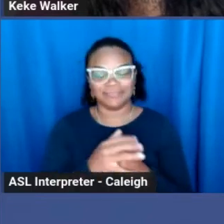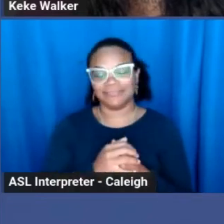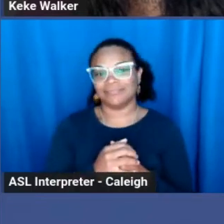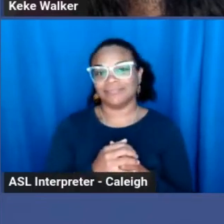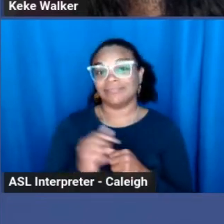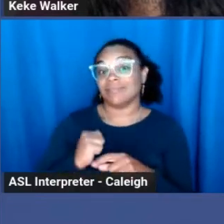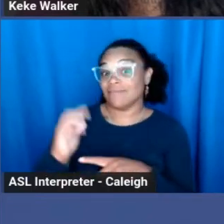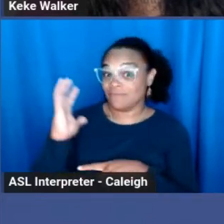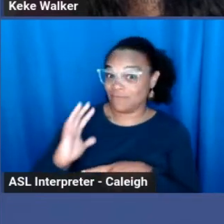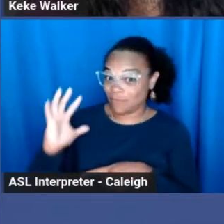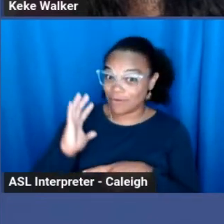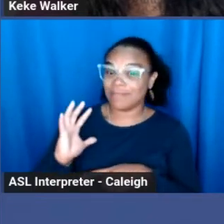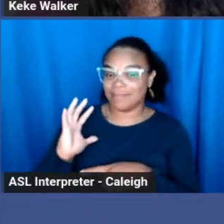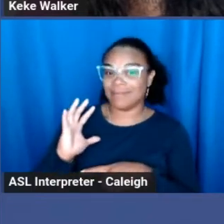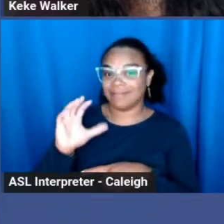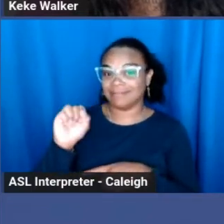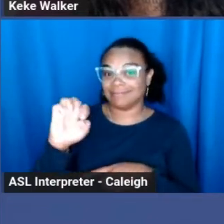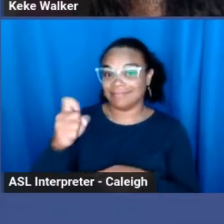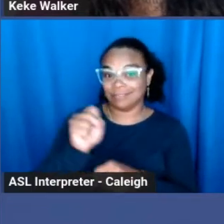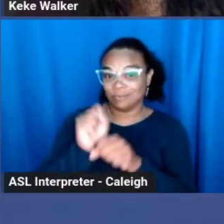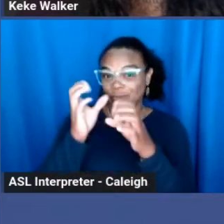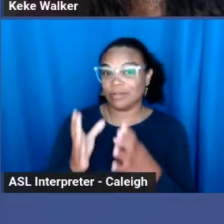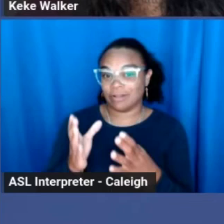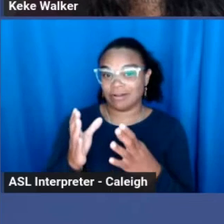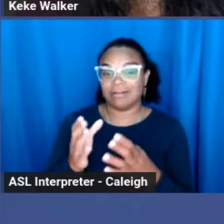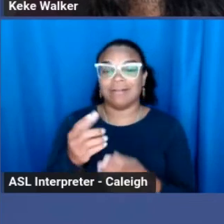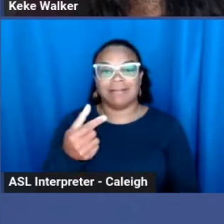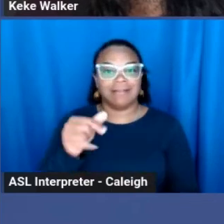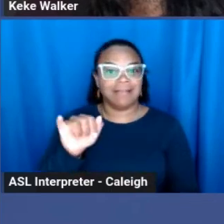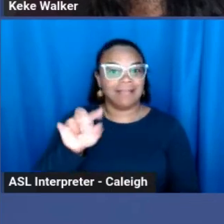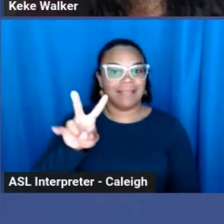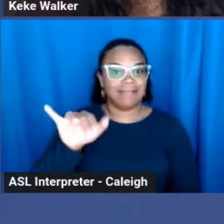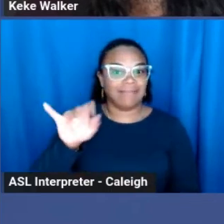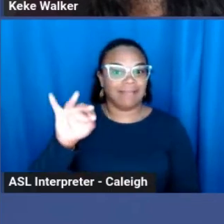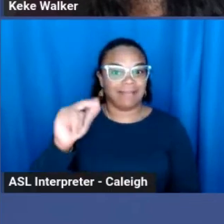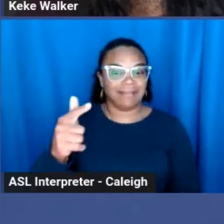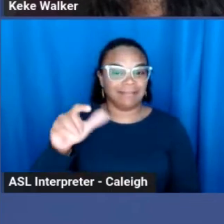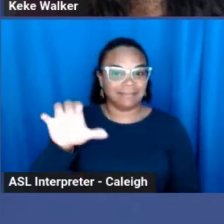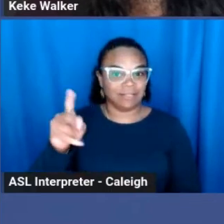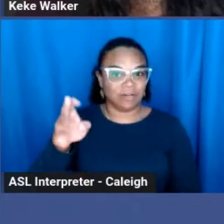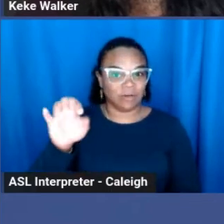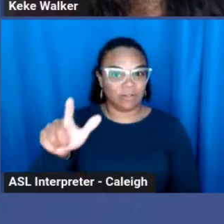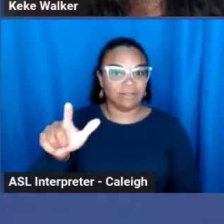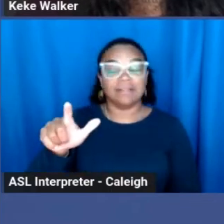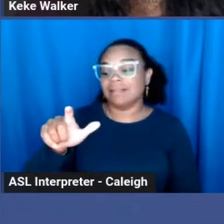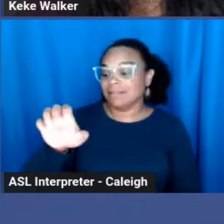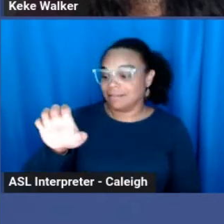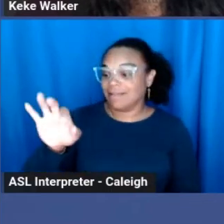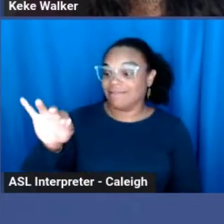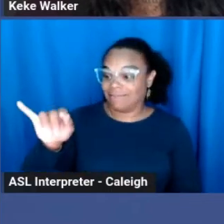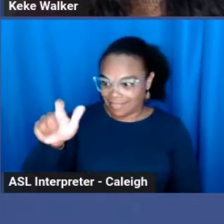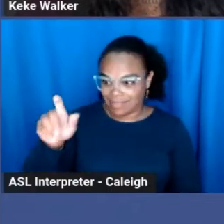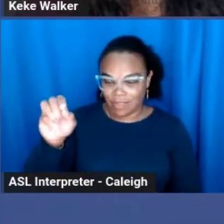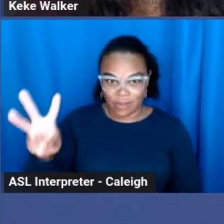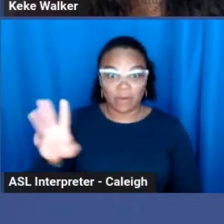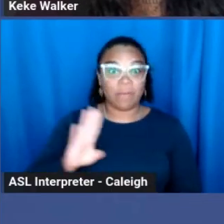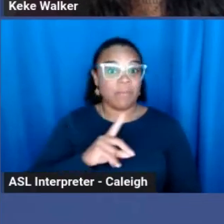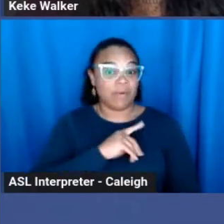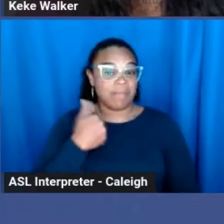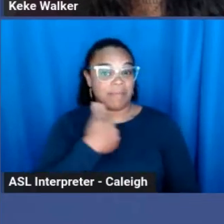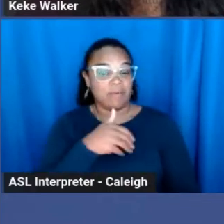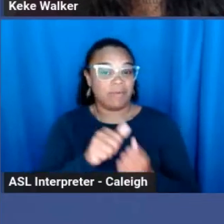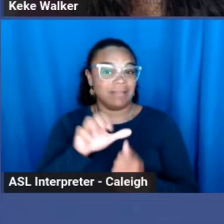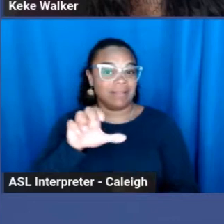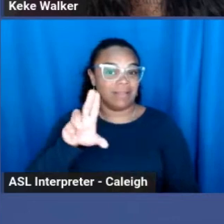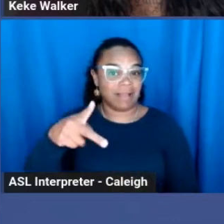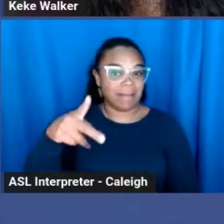a former Sex Worker Giving Circle fellow, board member with the Cupcake Girls, mental